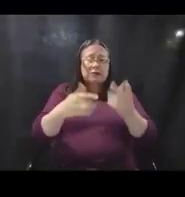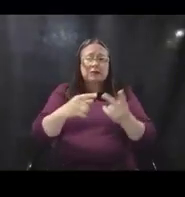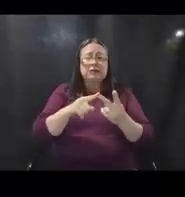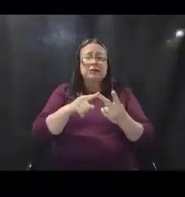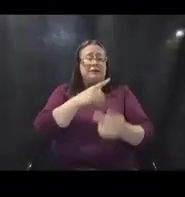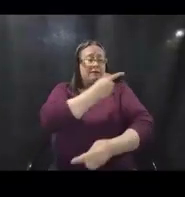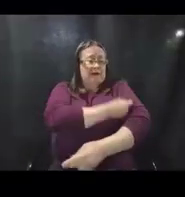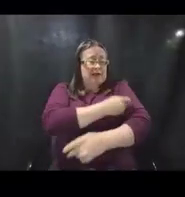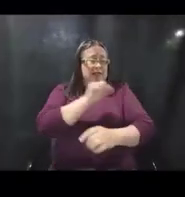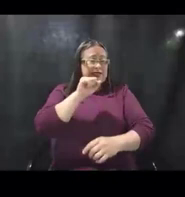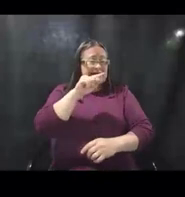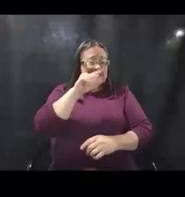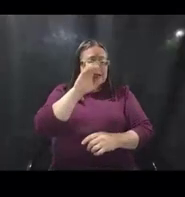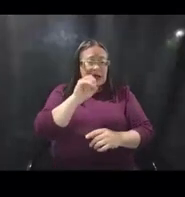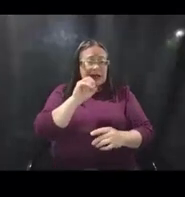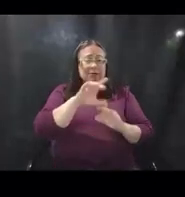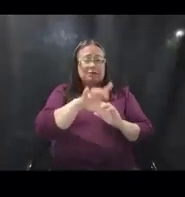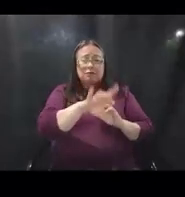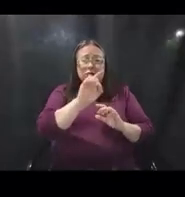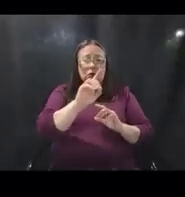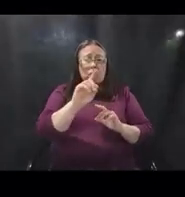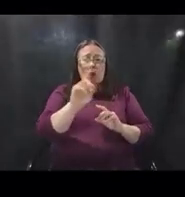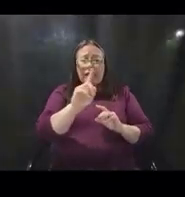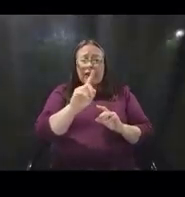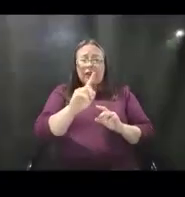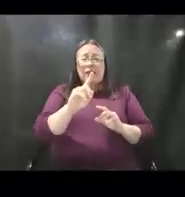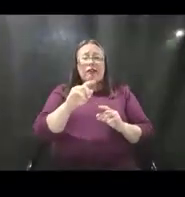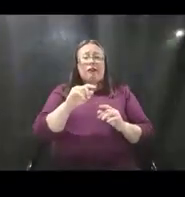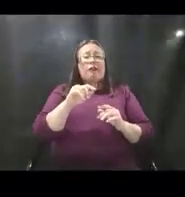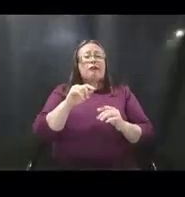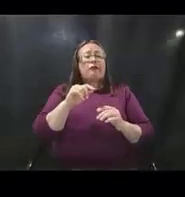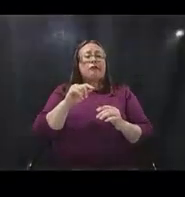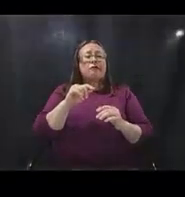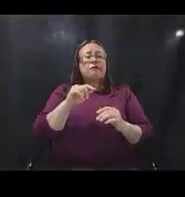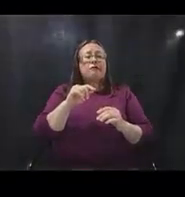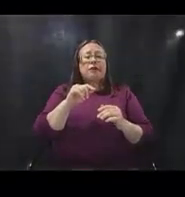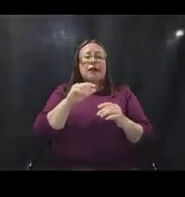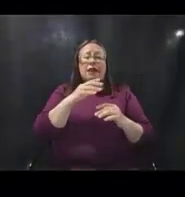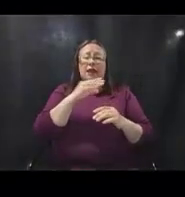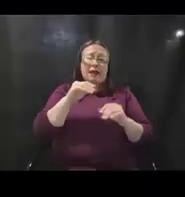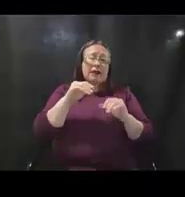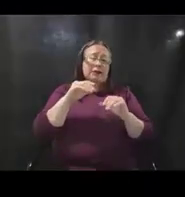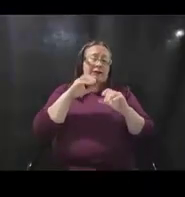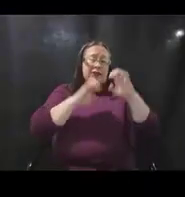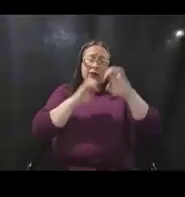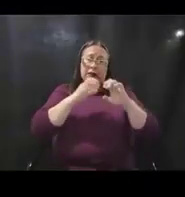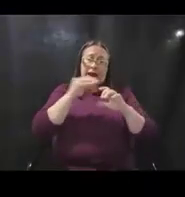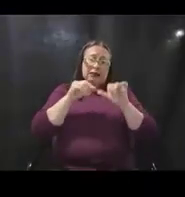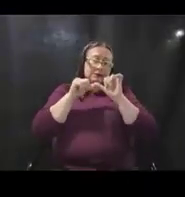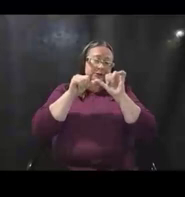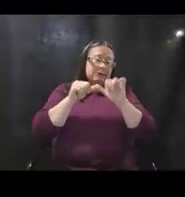approach, your site accessibility approach and evaluation and continuous improvement.